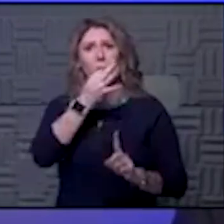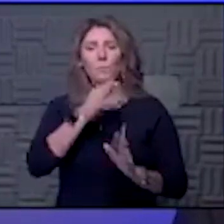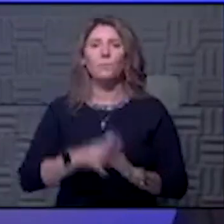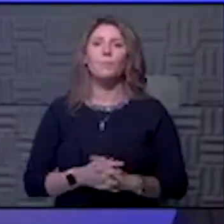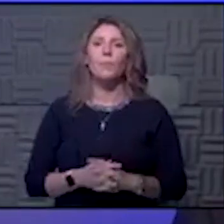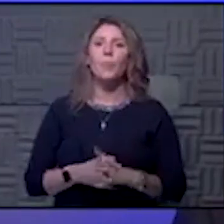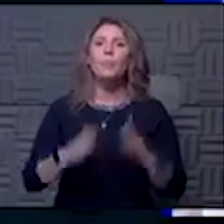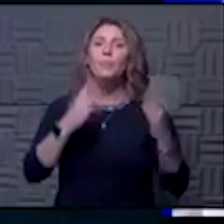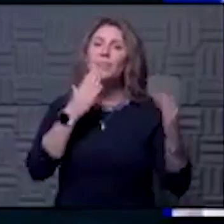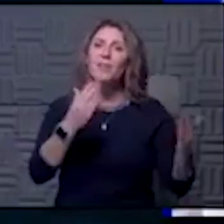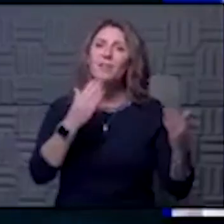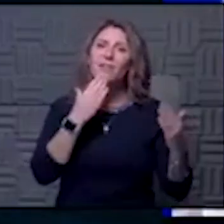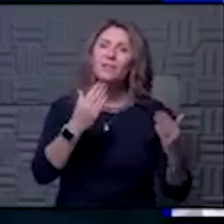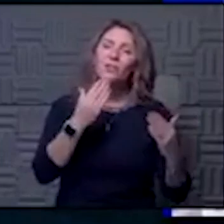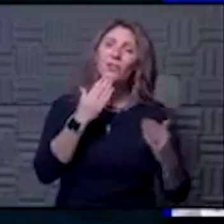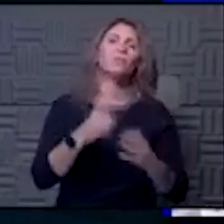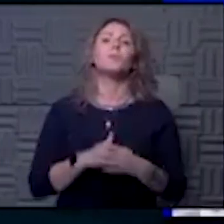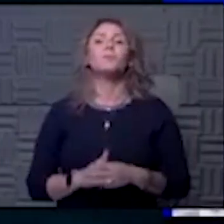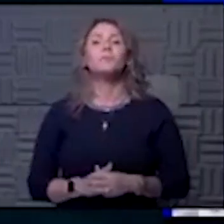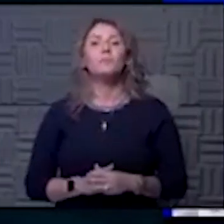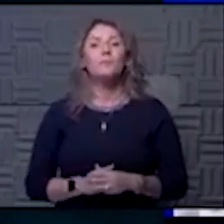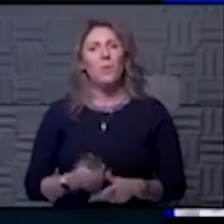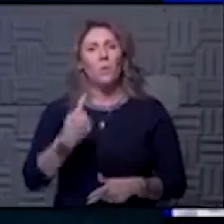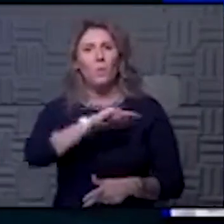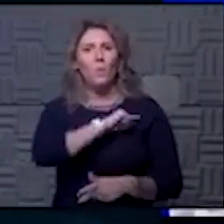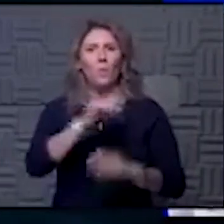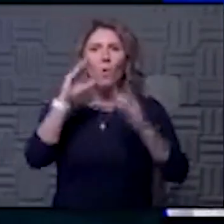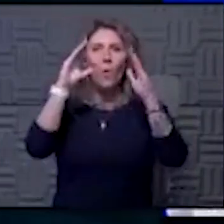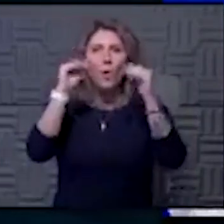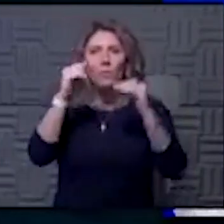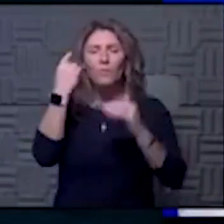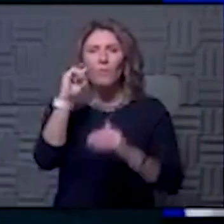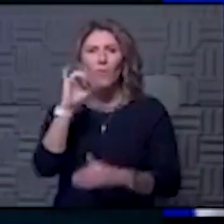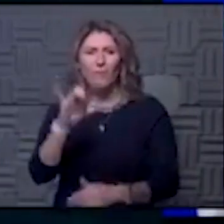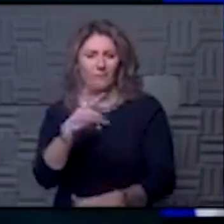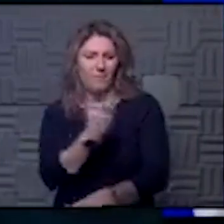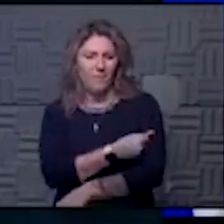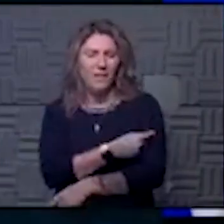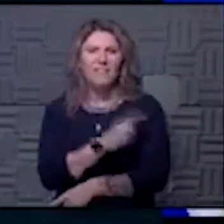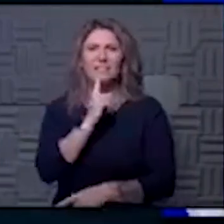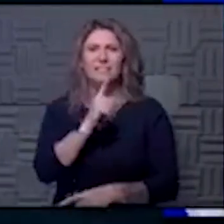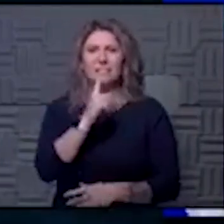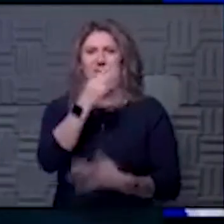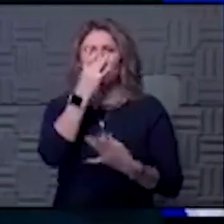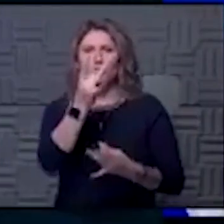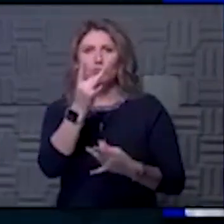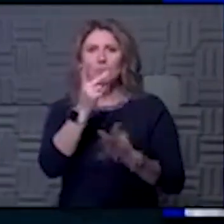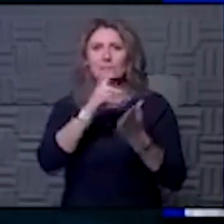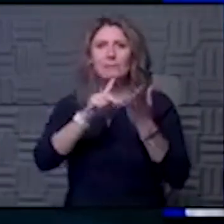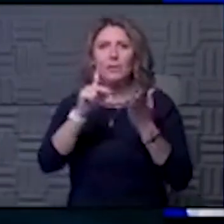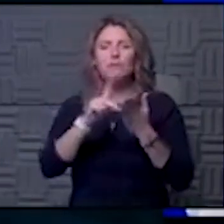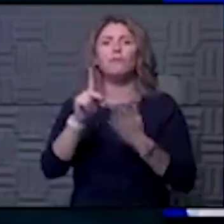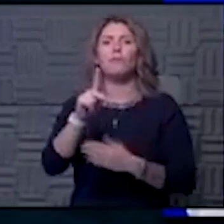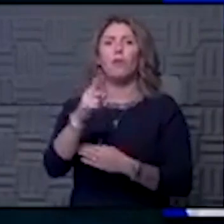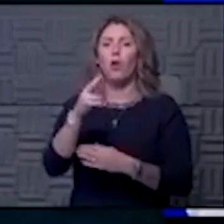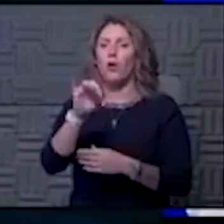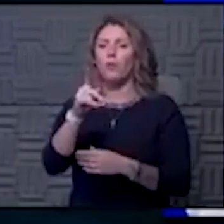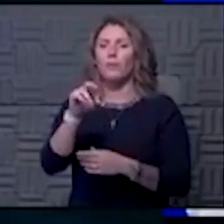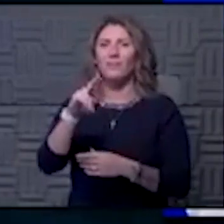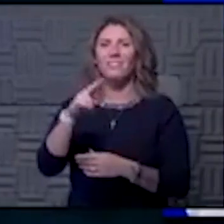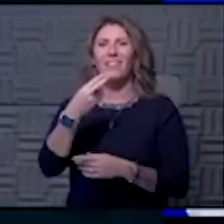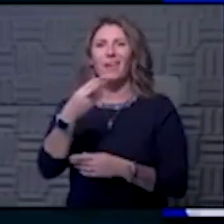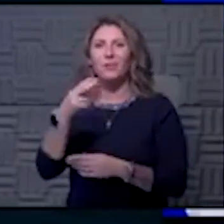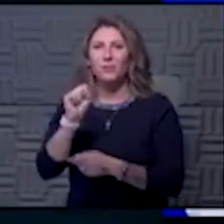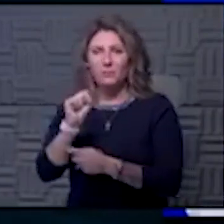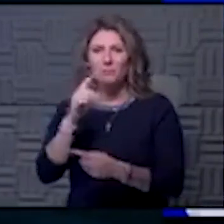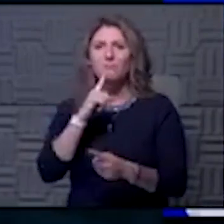Thank you. Yeah. And so, you know, we were hoping for that vaccine. interesting, Secretary Hargan was here last week. Our deputy secretary of the HHS was here